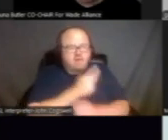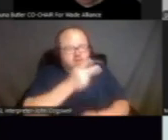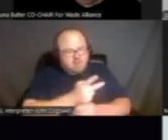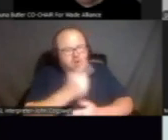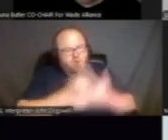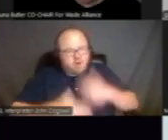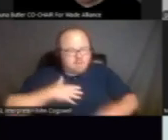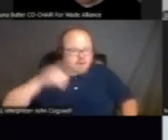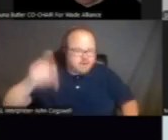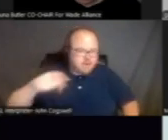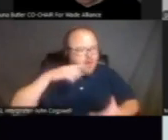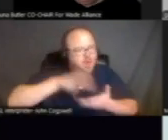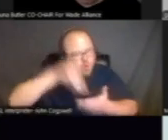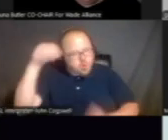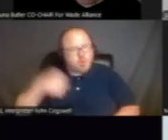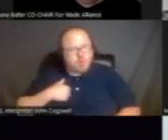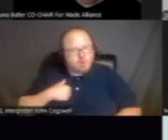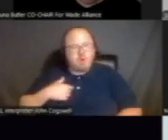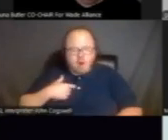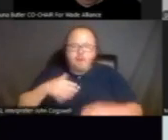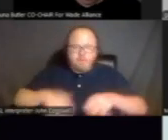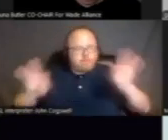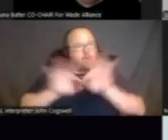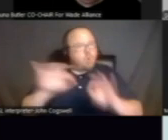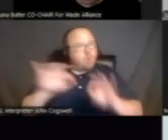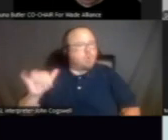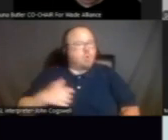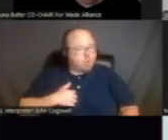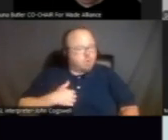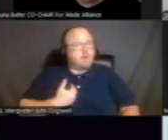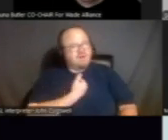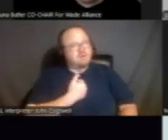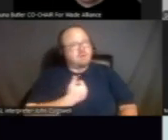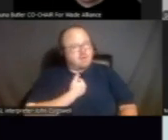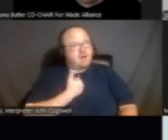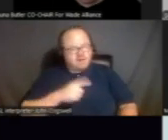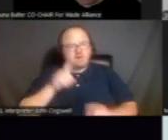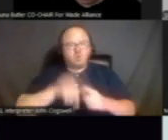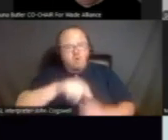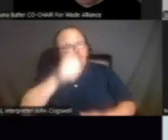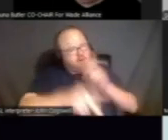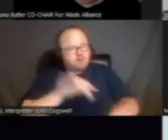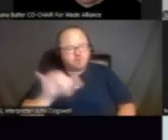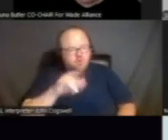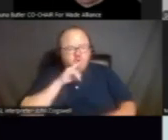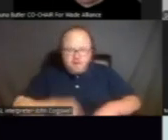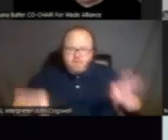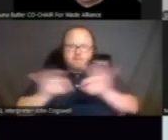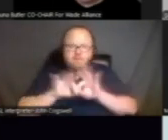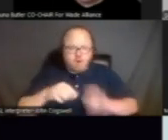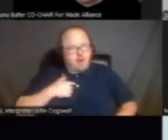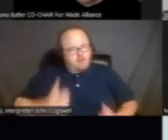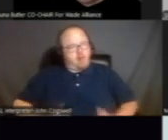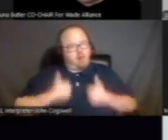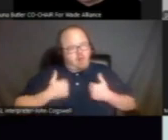needs. I have learned that I matter to myself and to others. It matters that I'm alive.